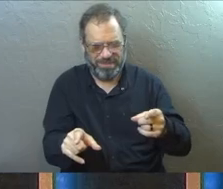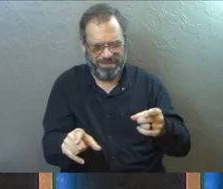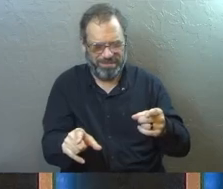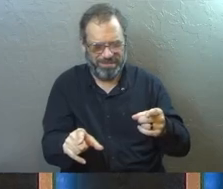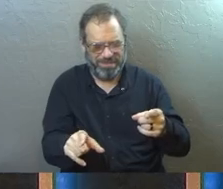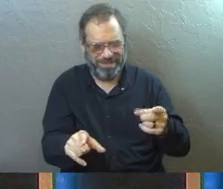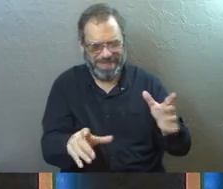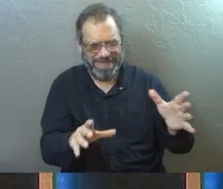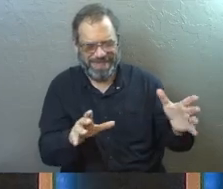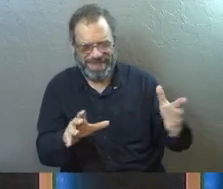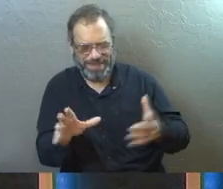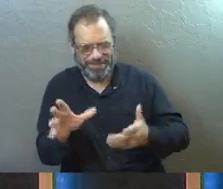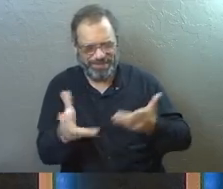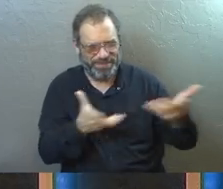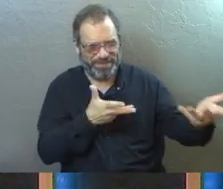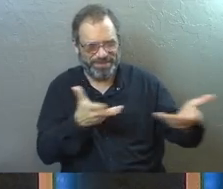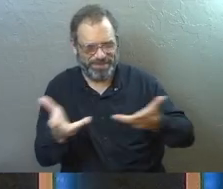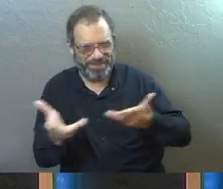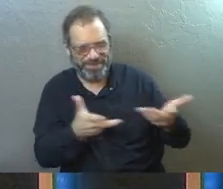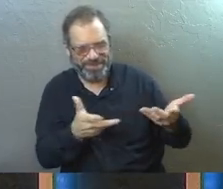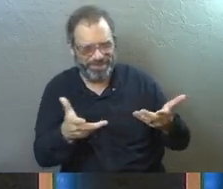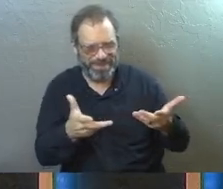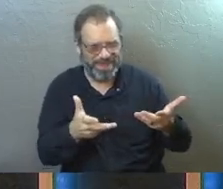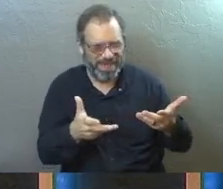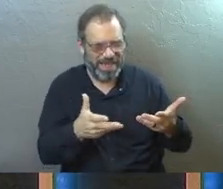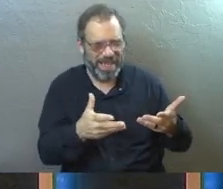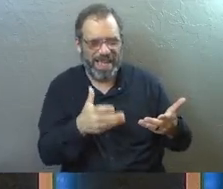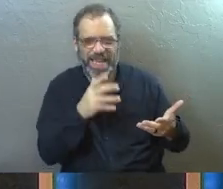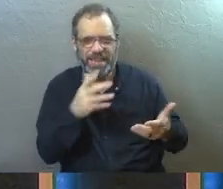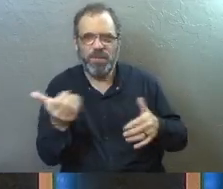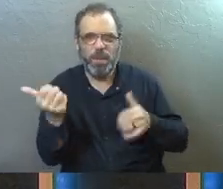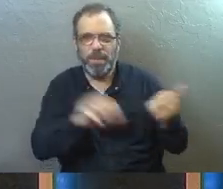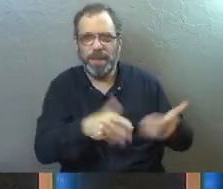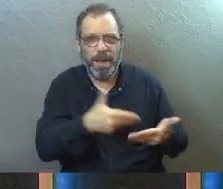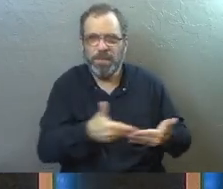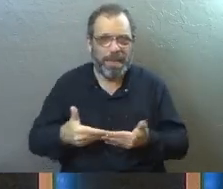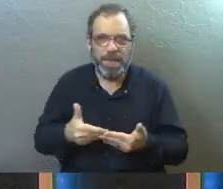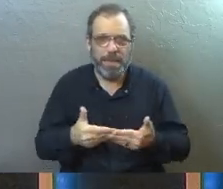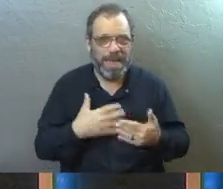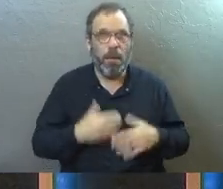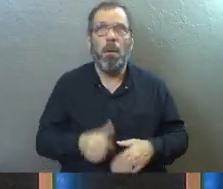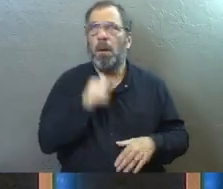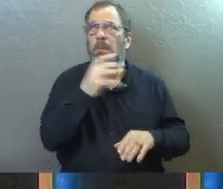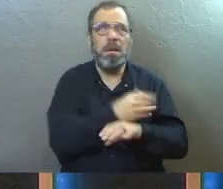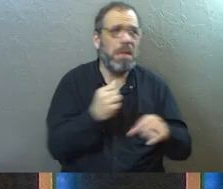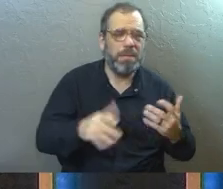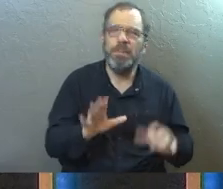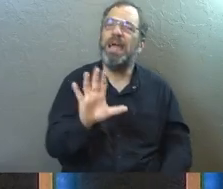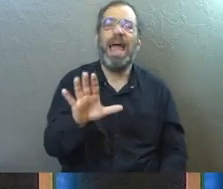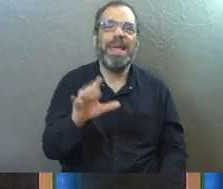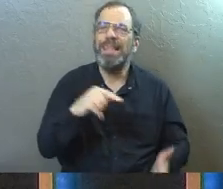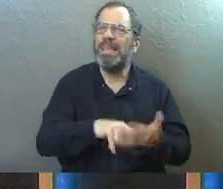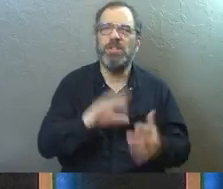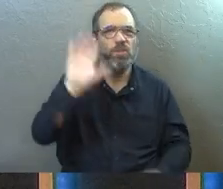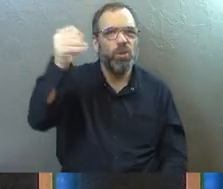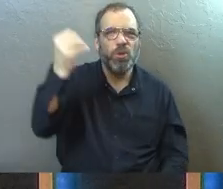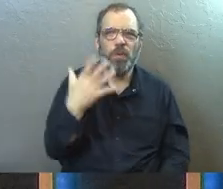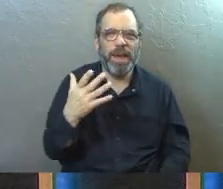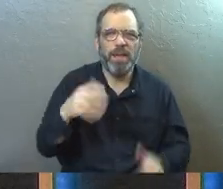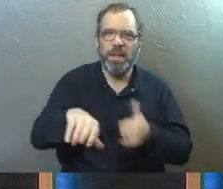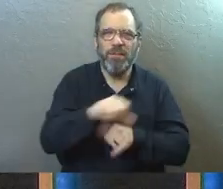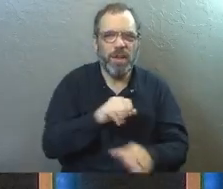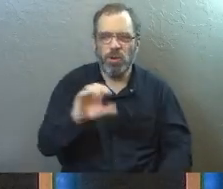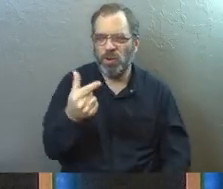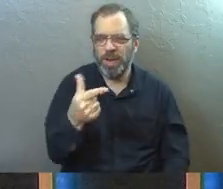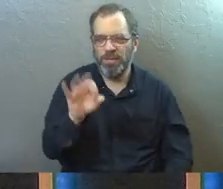Don't feel like you're on some kind of shaky ground with God if you've been baptized as an infant. Welcome to Grace Fellowship. We're all